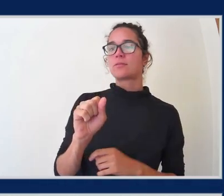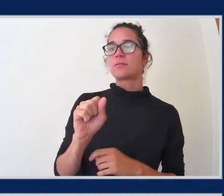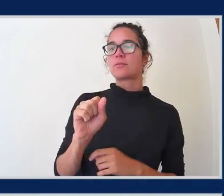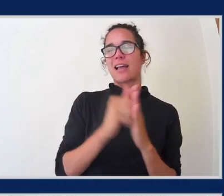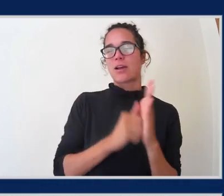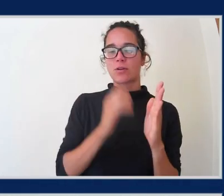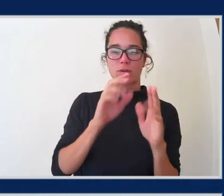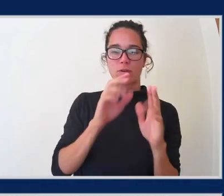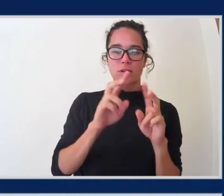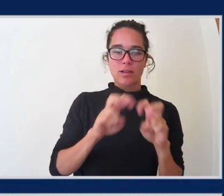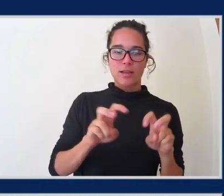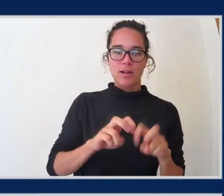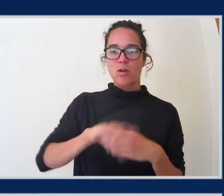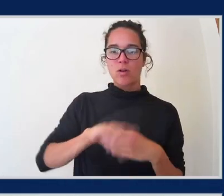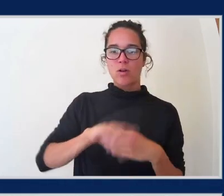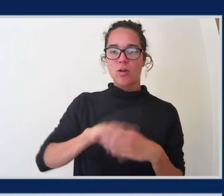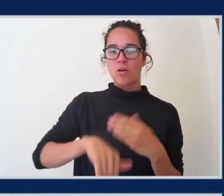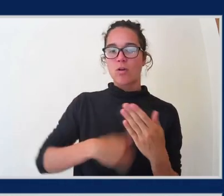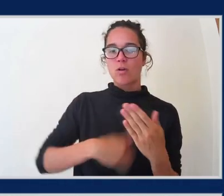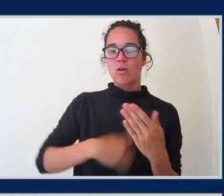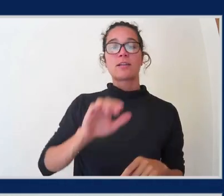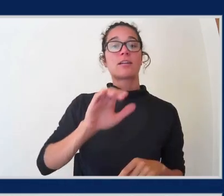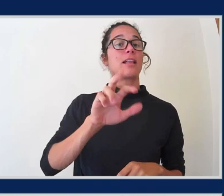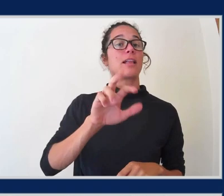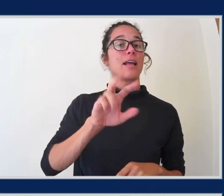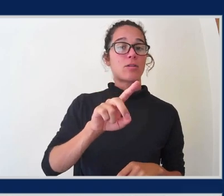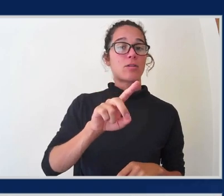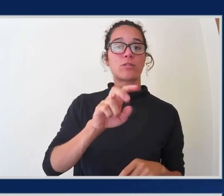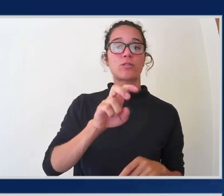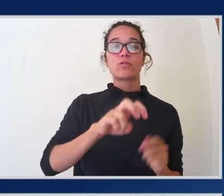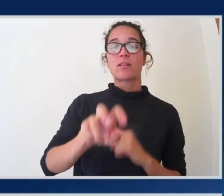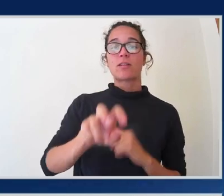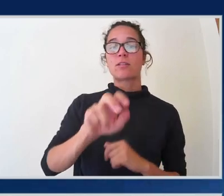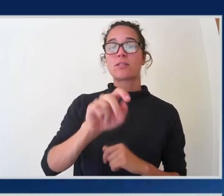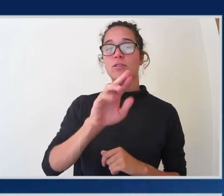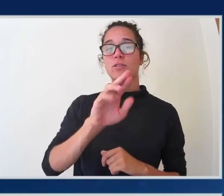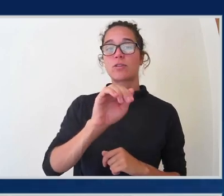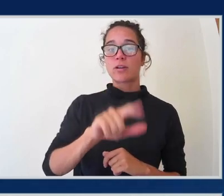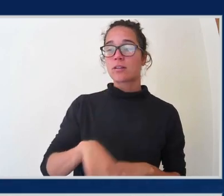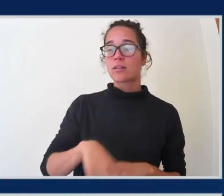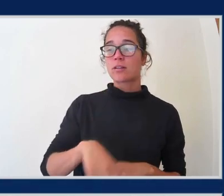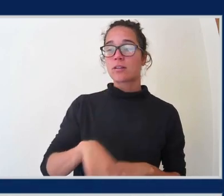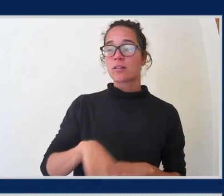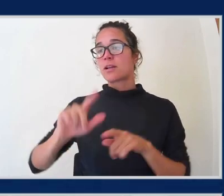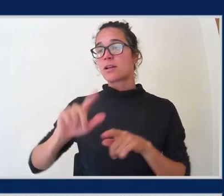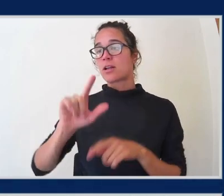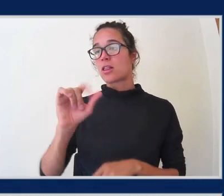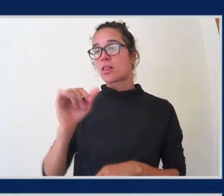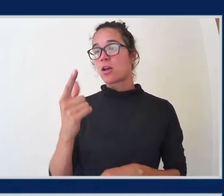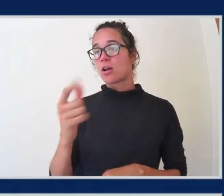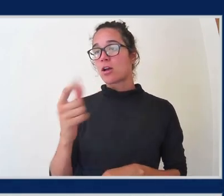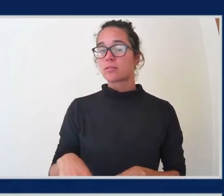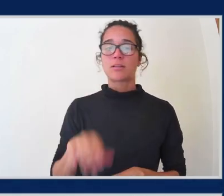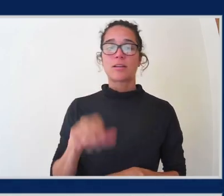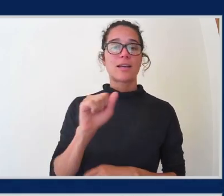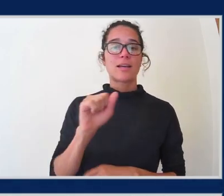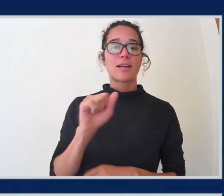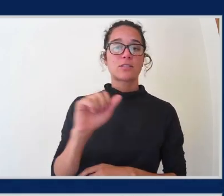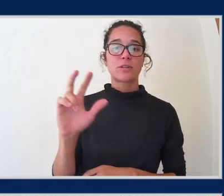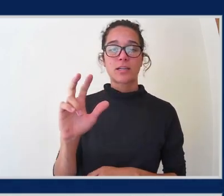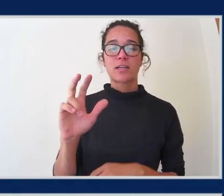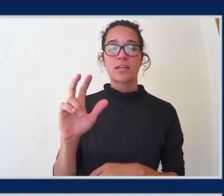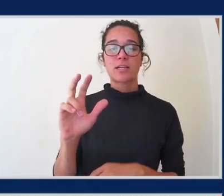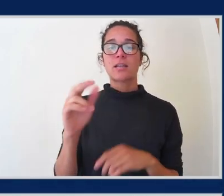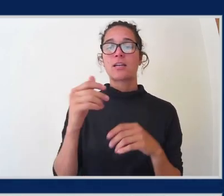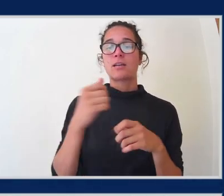logs, Route 53 DNS resolver logs, but then also the opt-in features like S3 protection, EC2 runtime monitoring, EKS runtime monitoring,